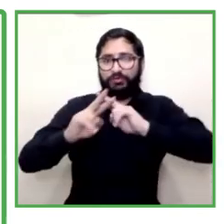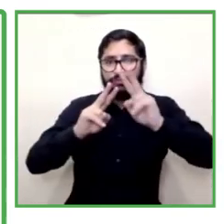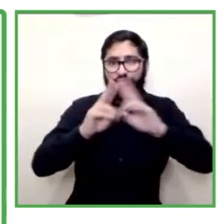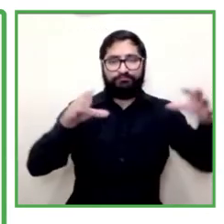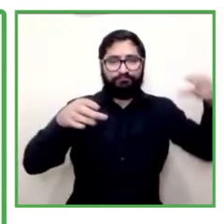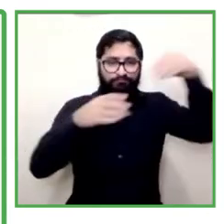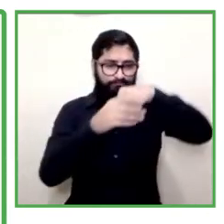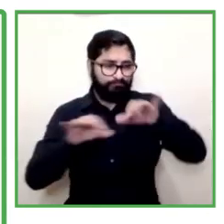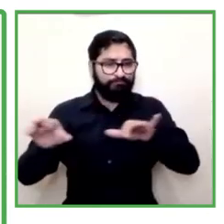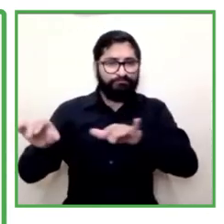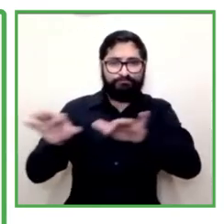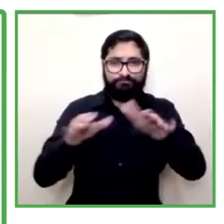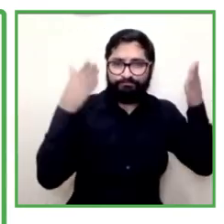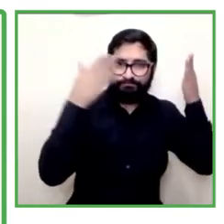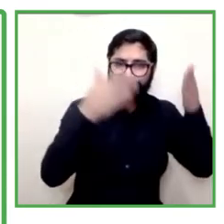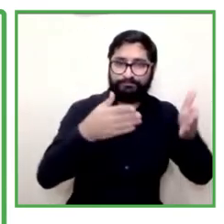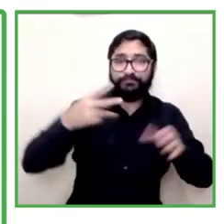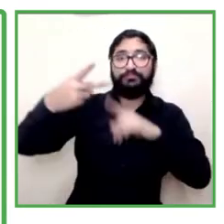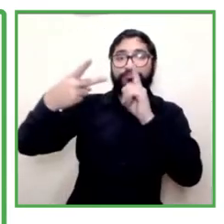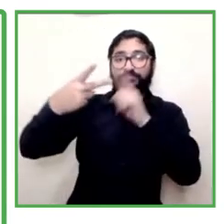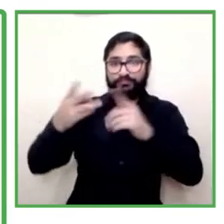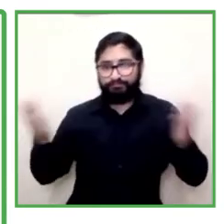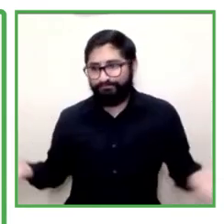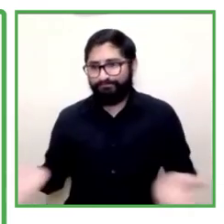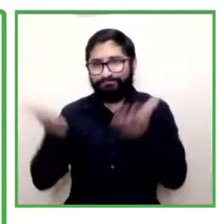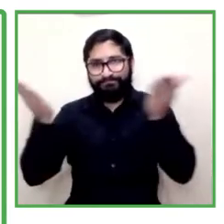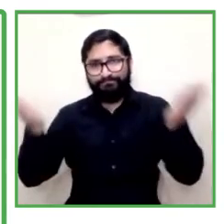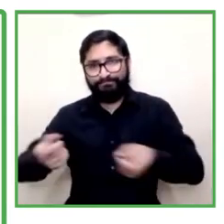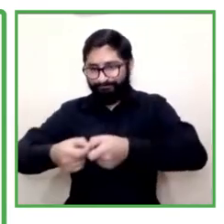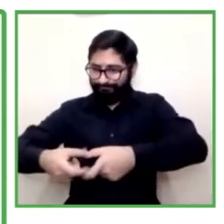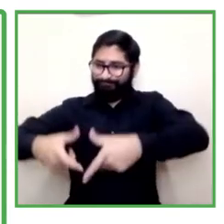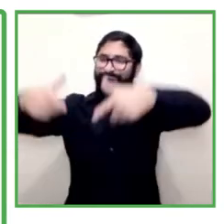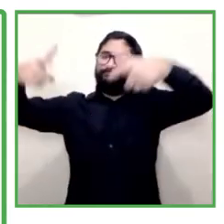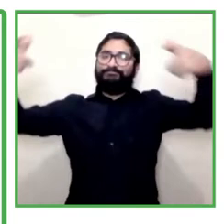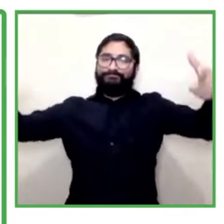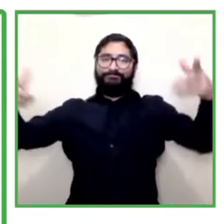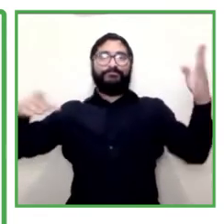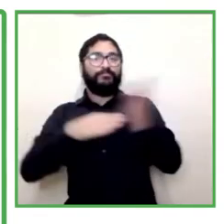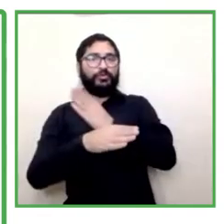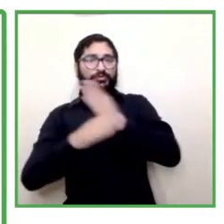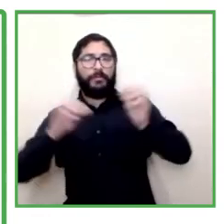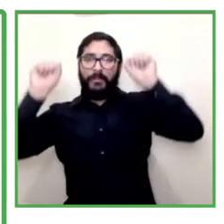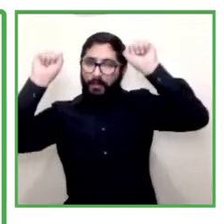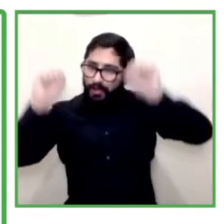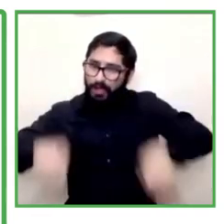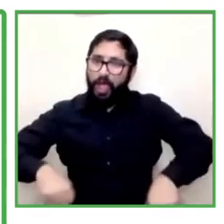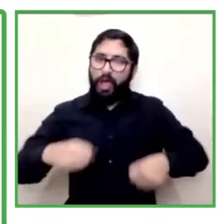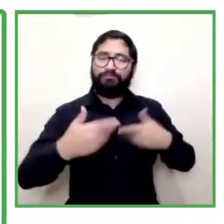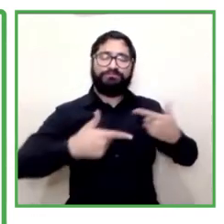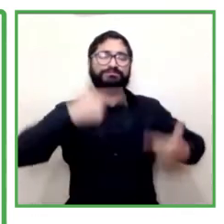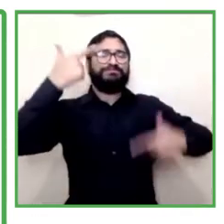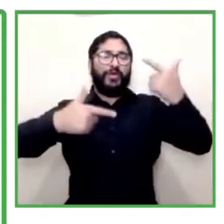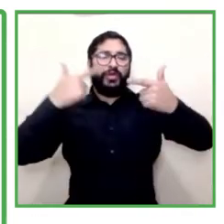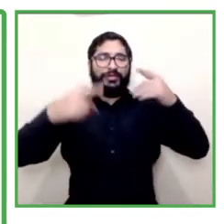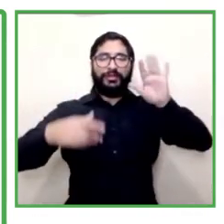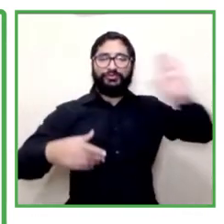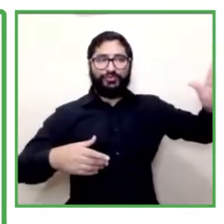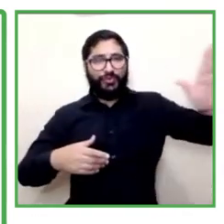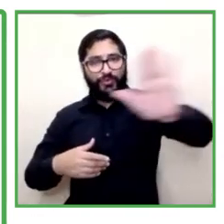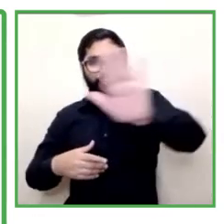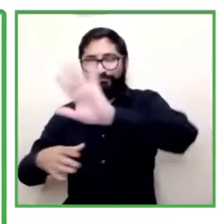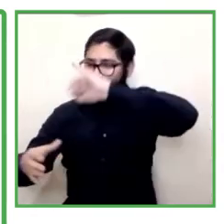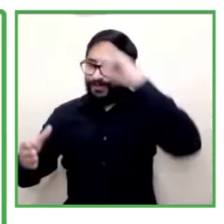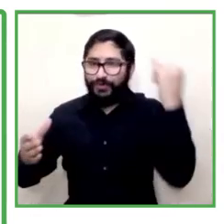strengthening the ladder especially for the business sector so that they can promote their inclusion policies